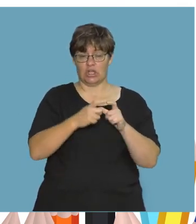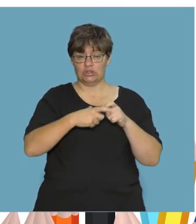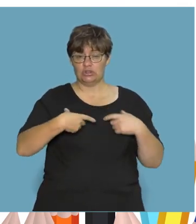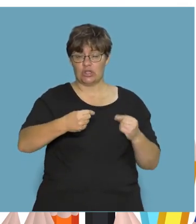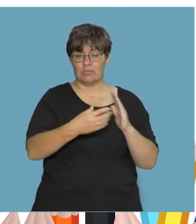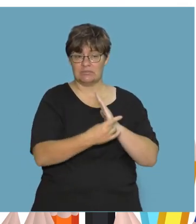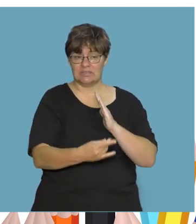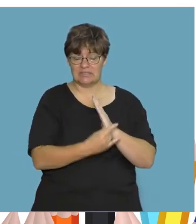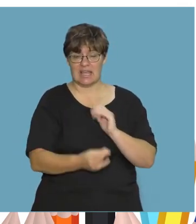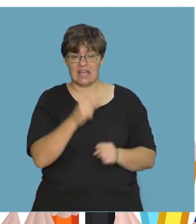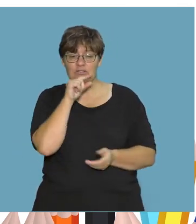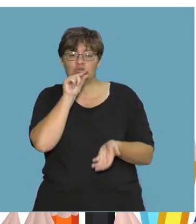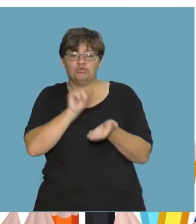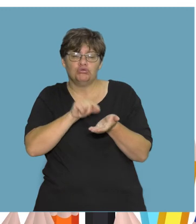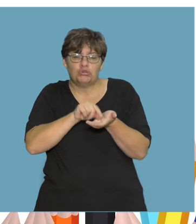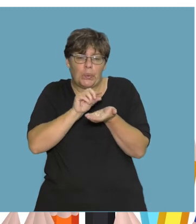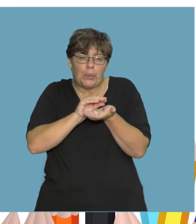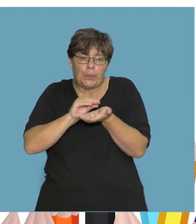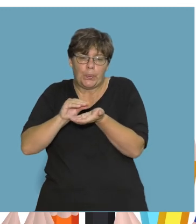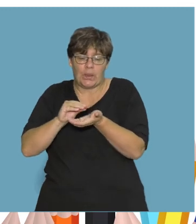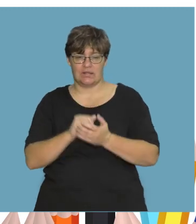chops, and chicks.